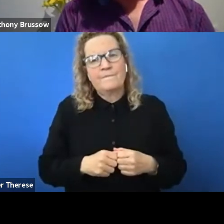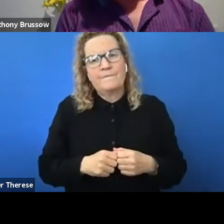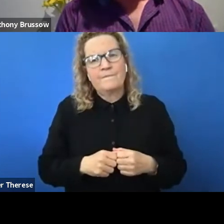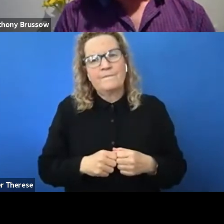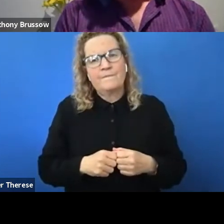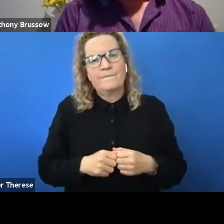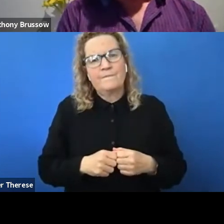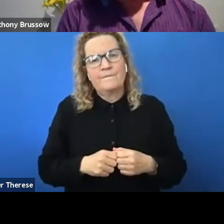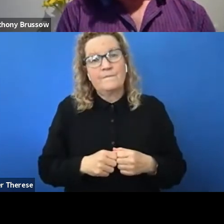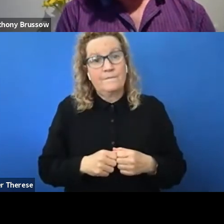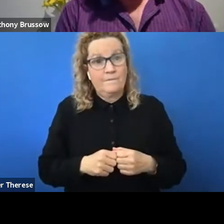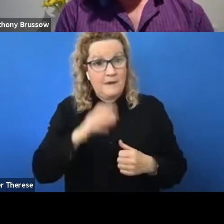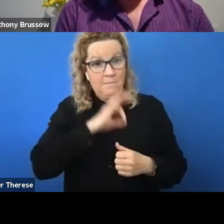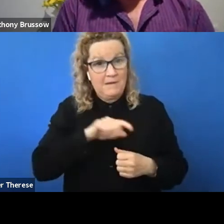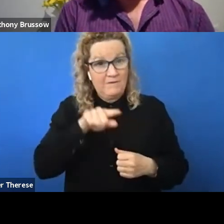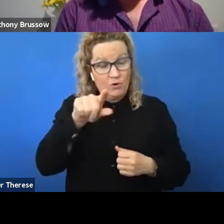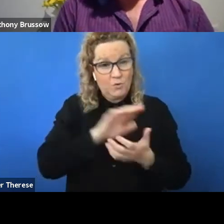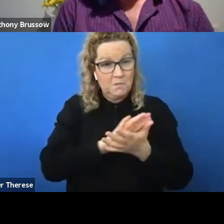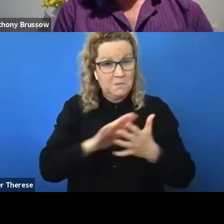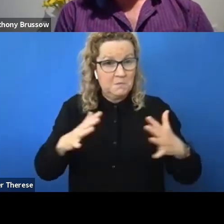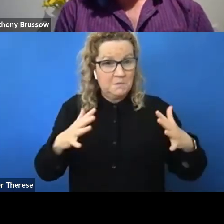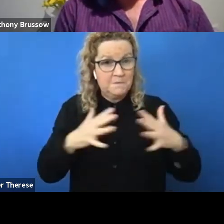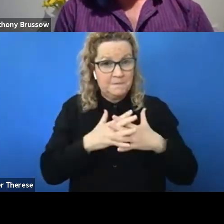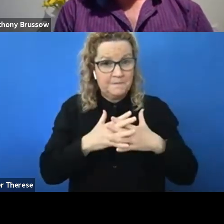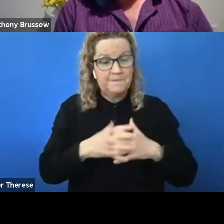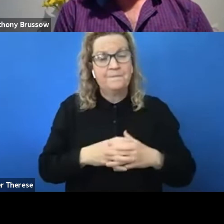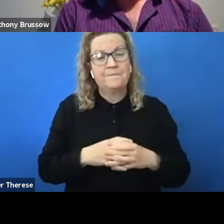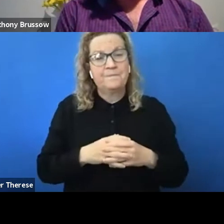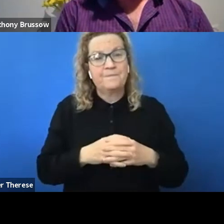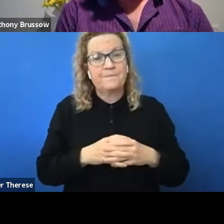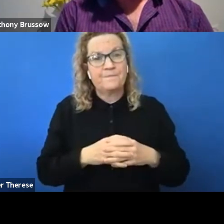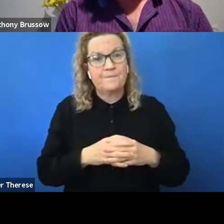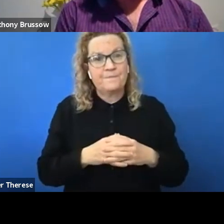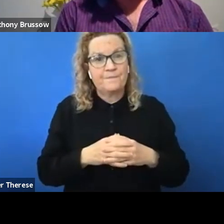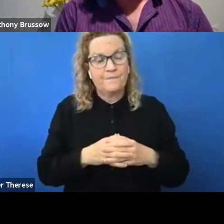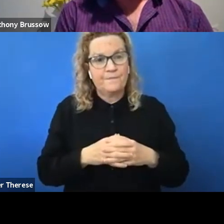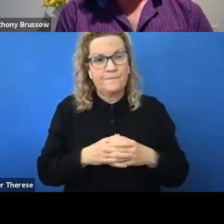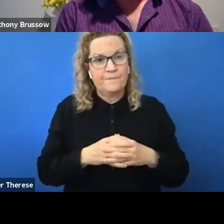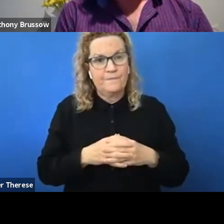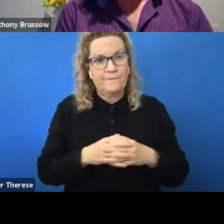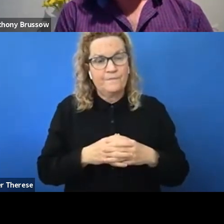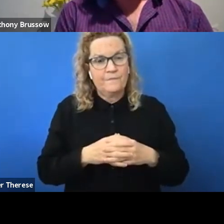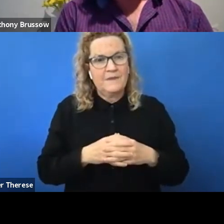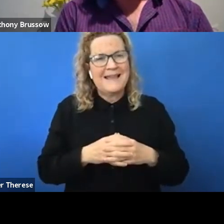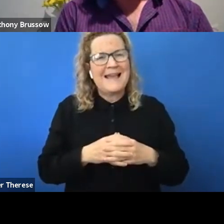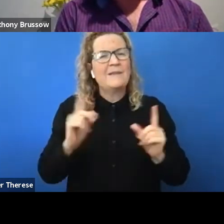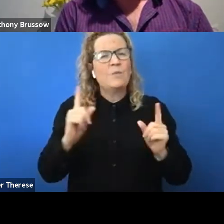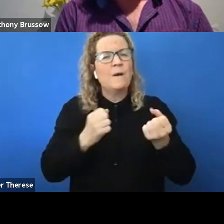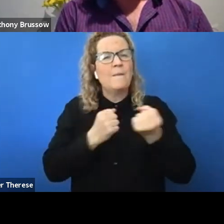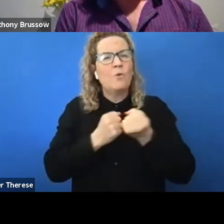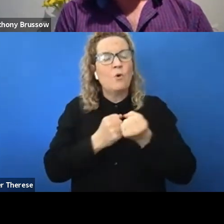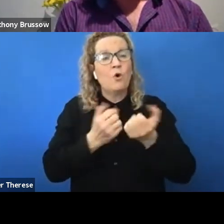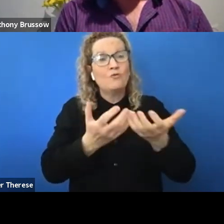that benefited you? And what support have you received that really didn't, wasn't of assistance?